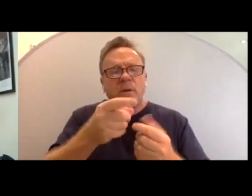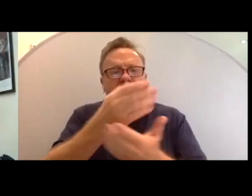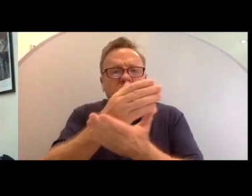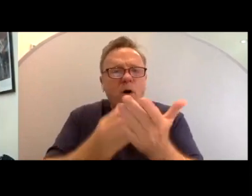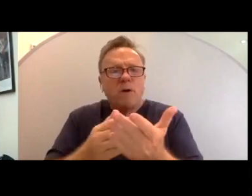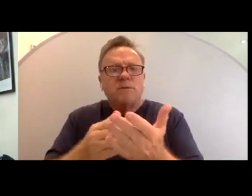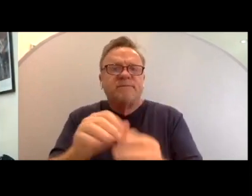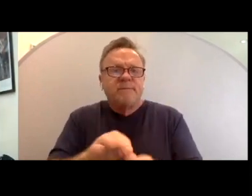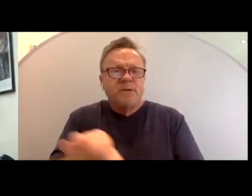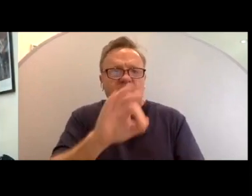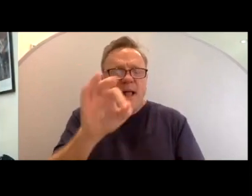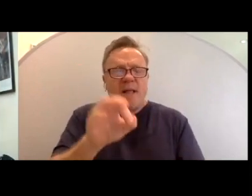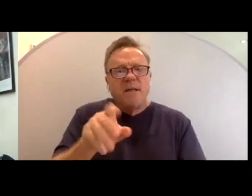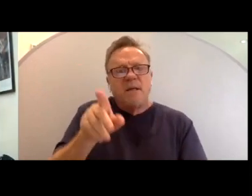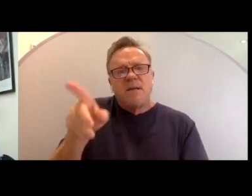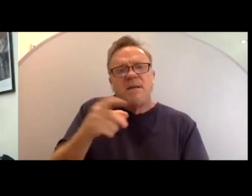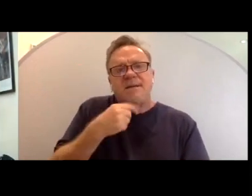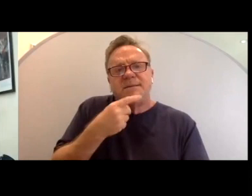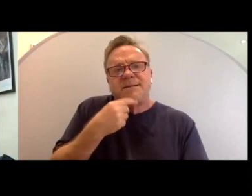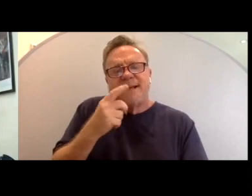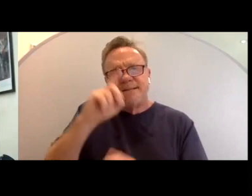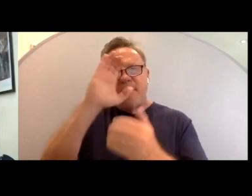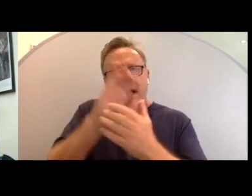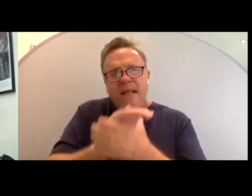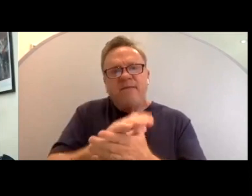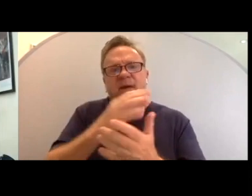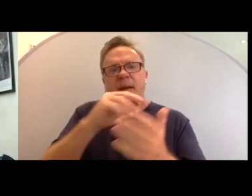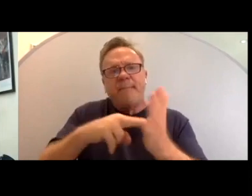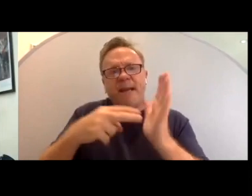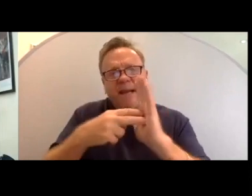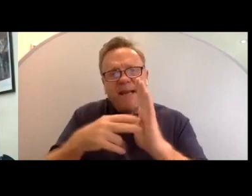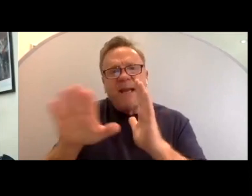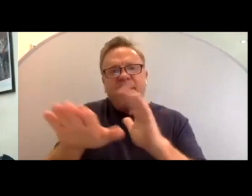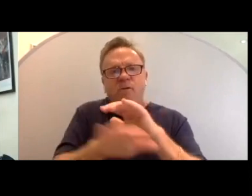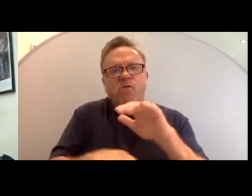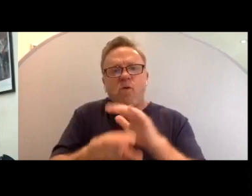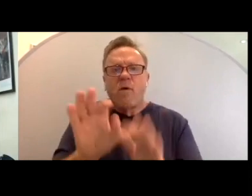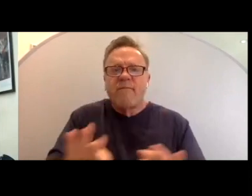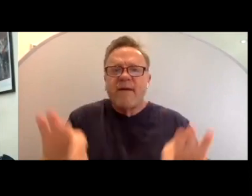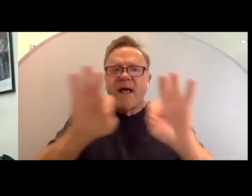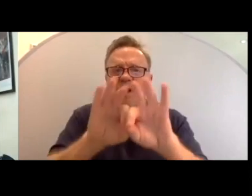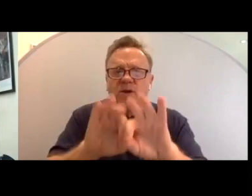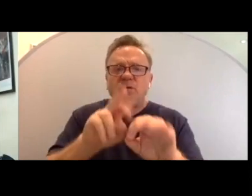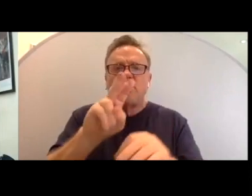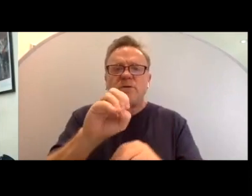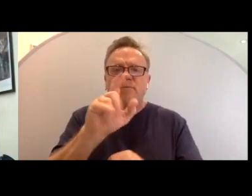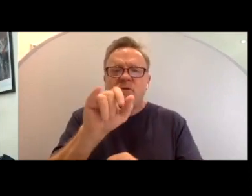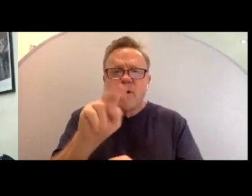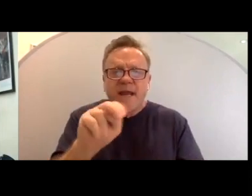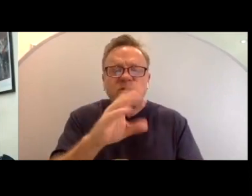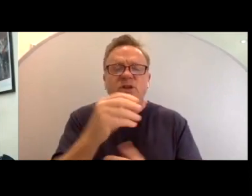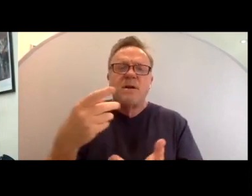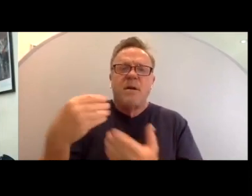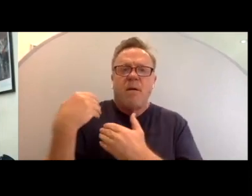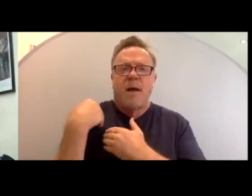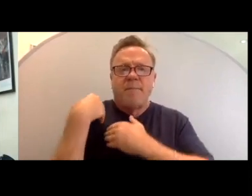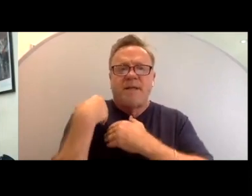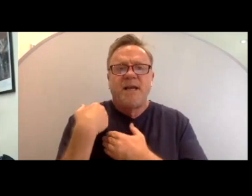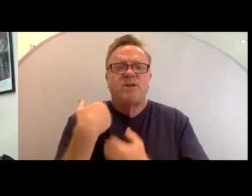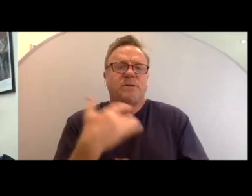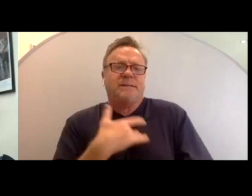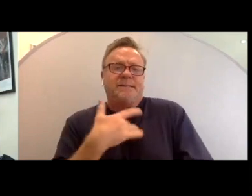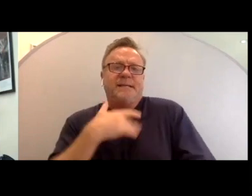he says, it's belief and meaning, their core values, vocation and obligations, sense of calling,